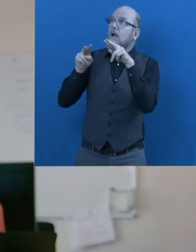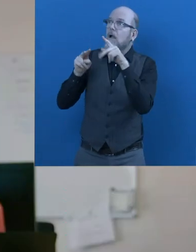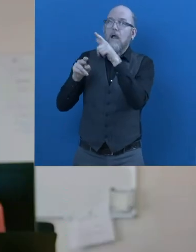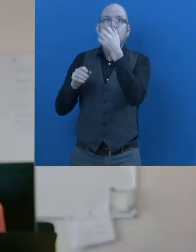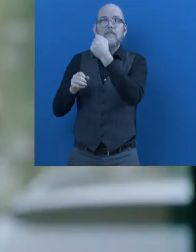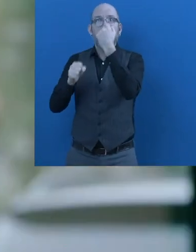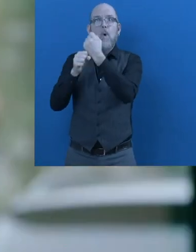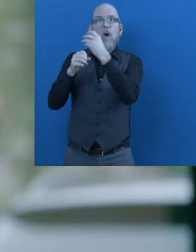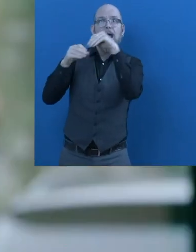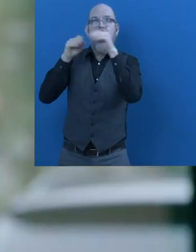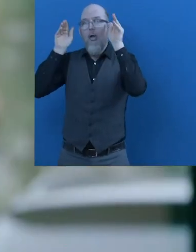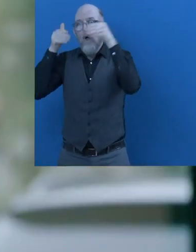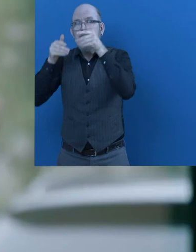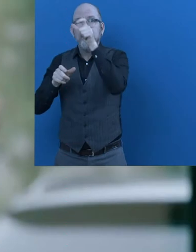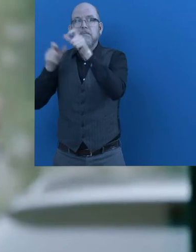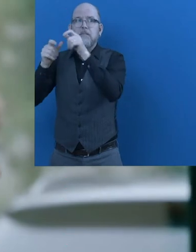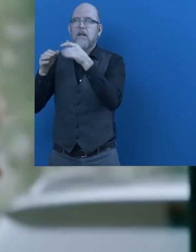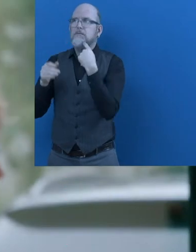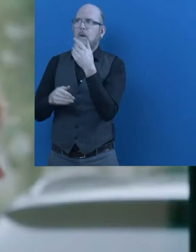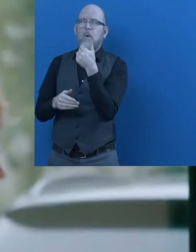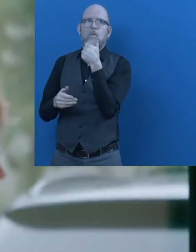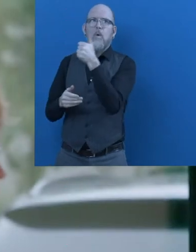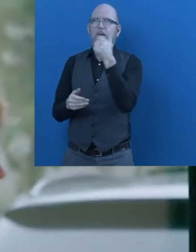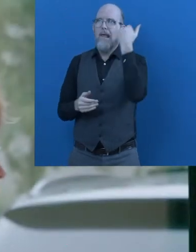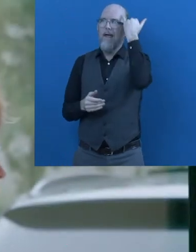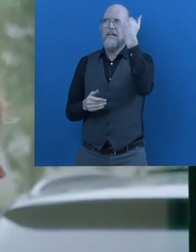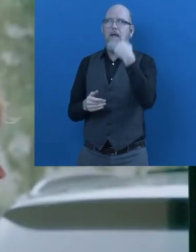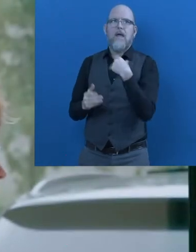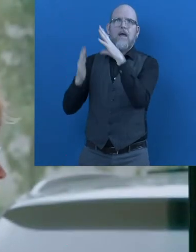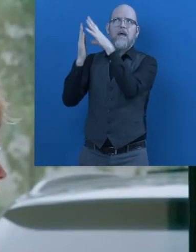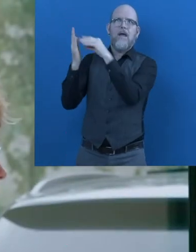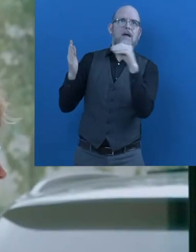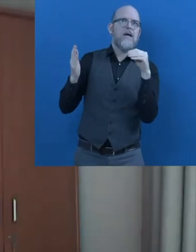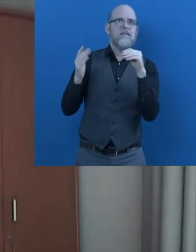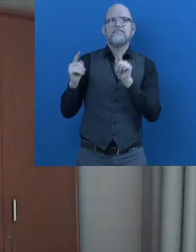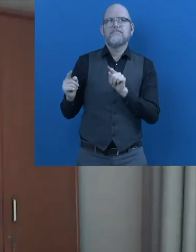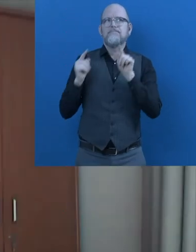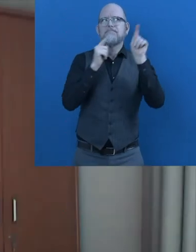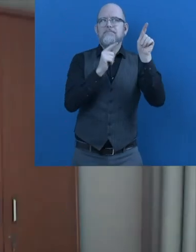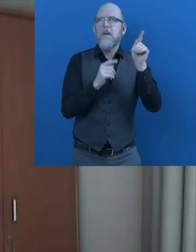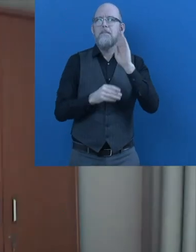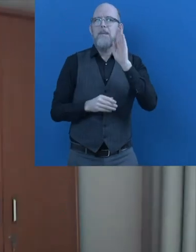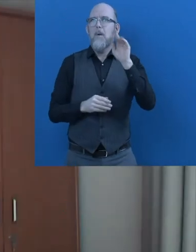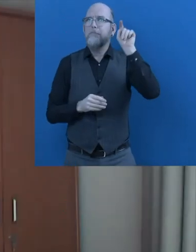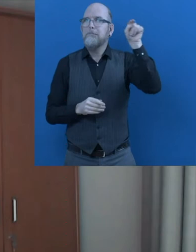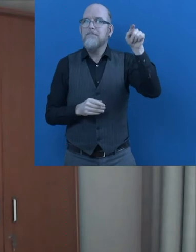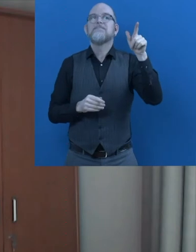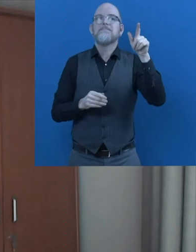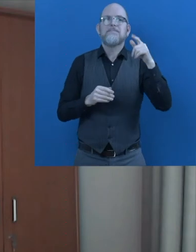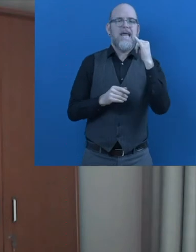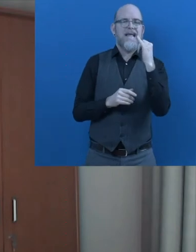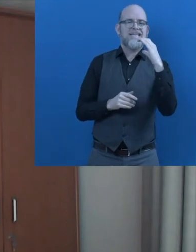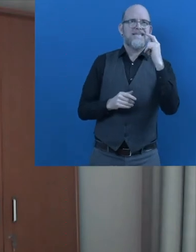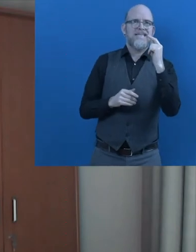They were inspired by this story and when they came back, they were motivated to start up a company in ICT